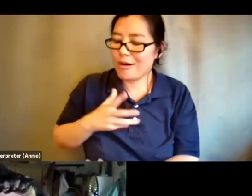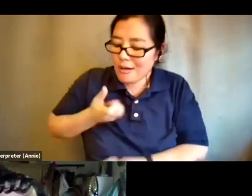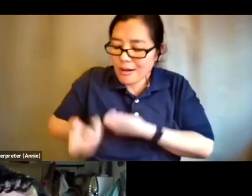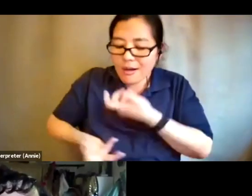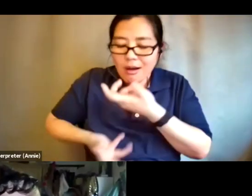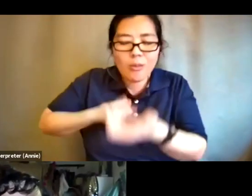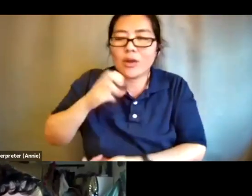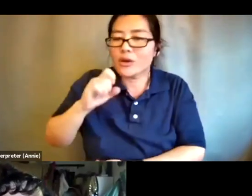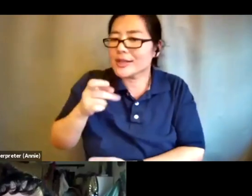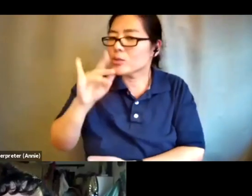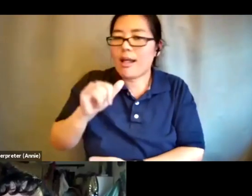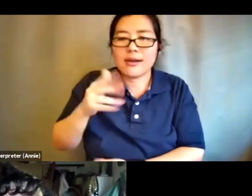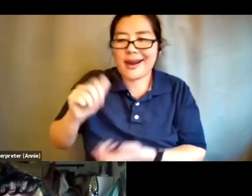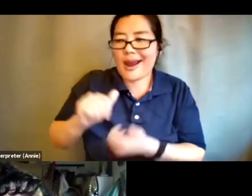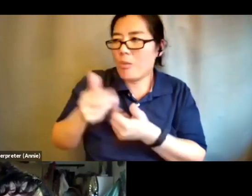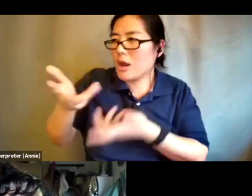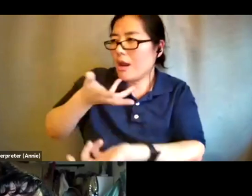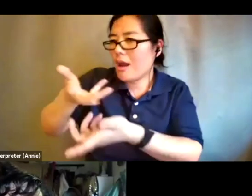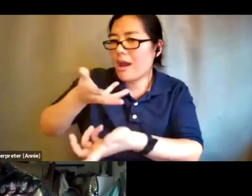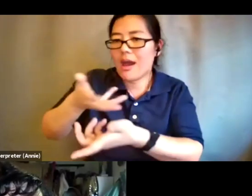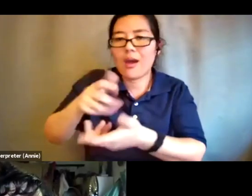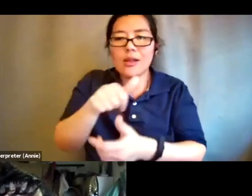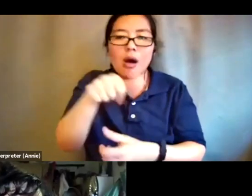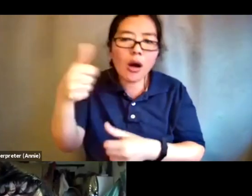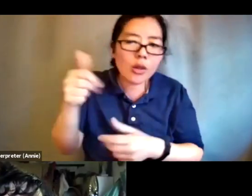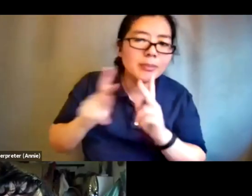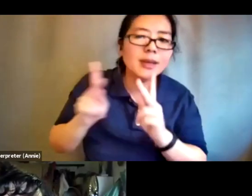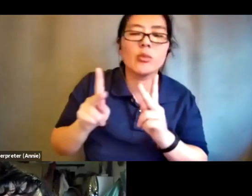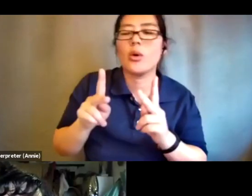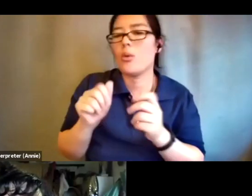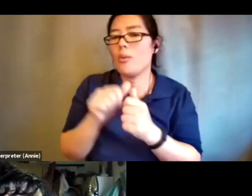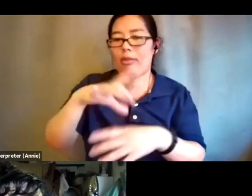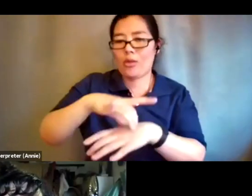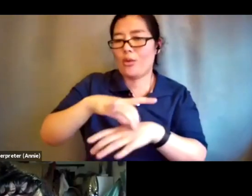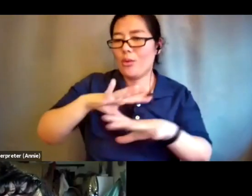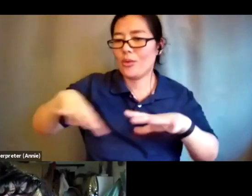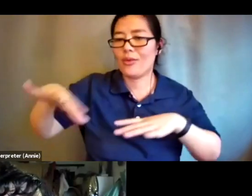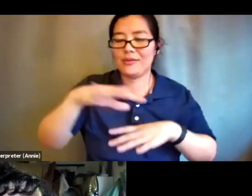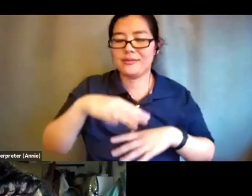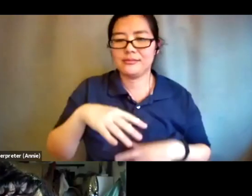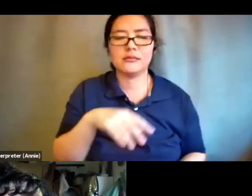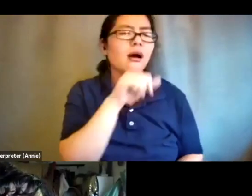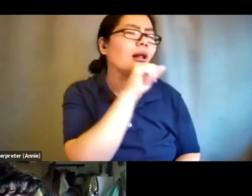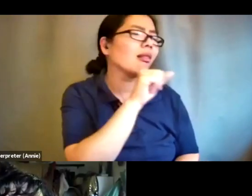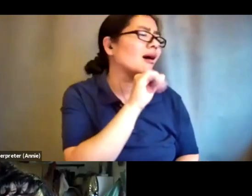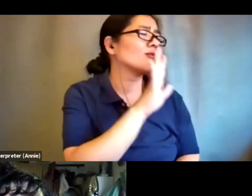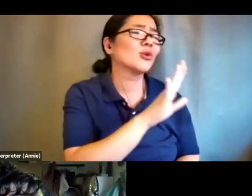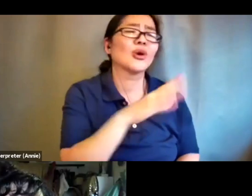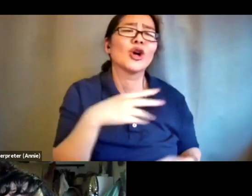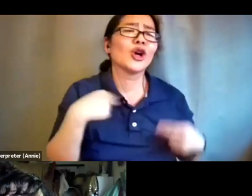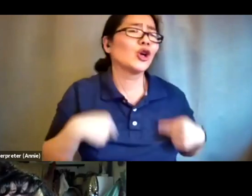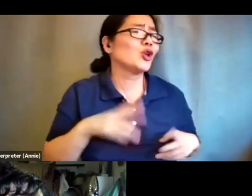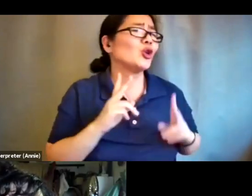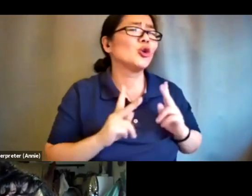environment yeah i really like your um human sexual response explanation better than